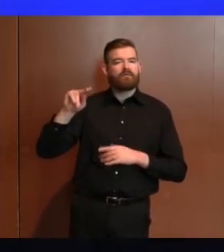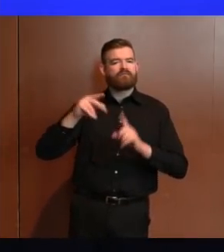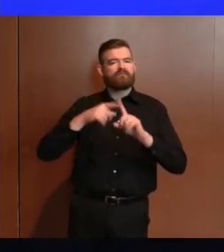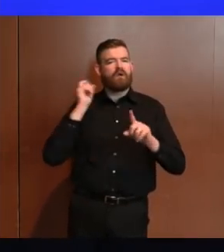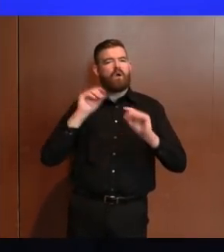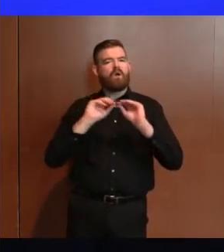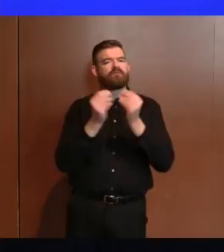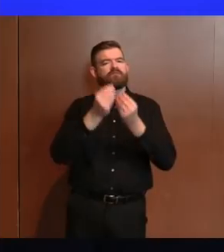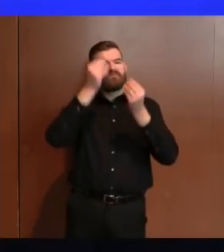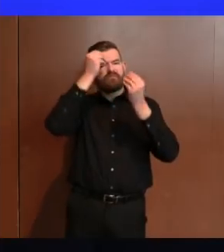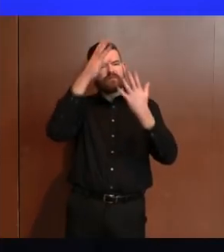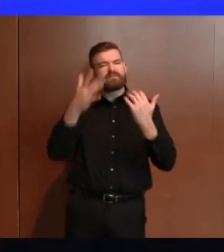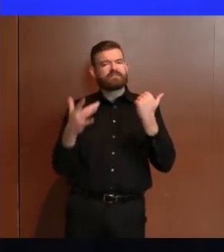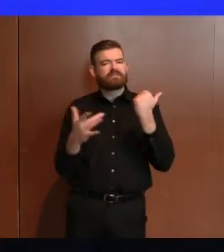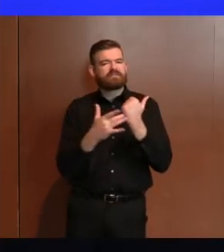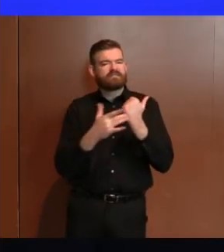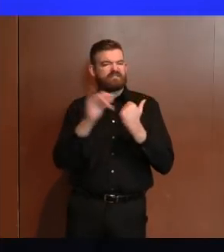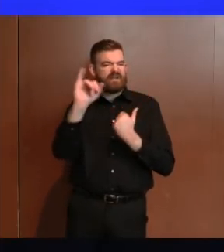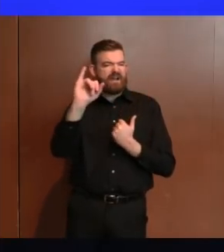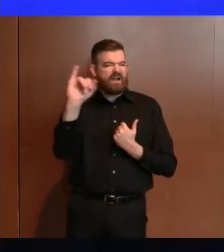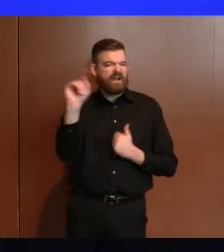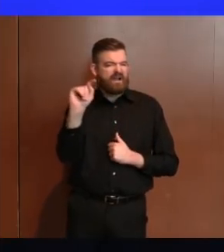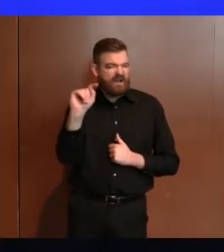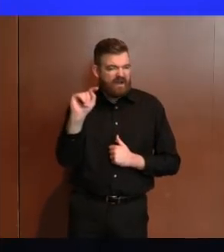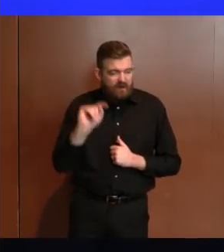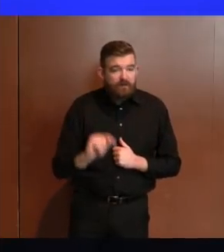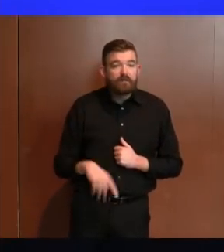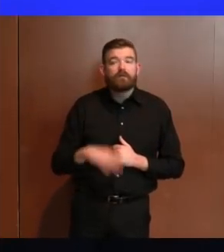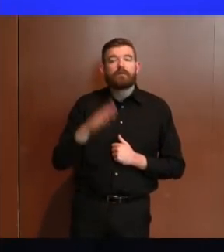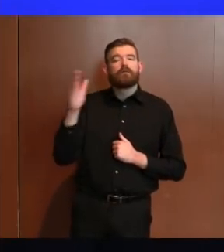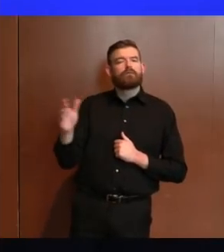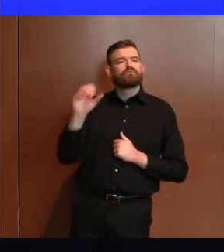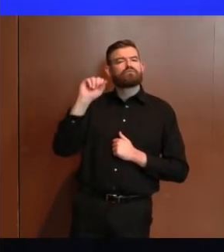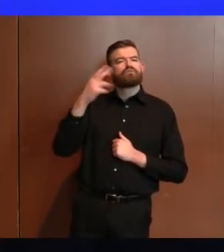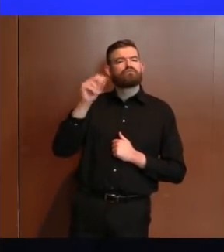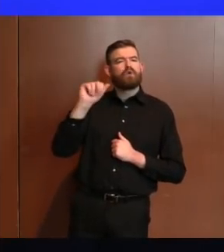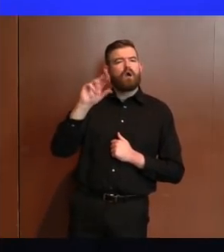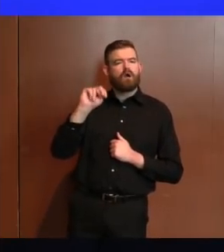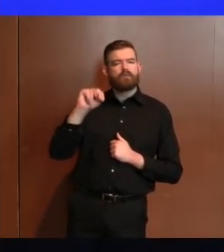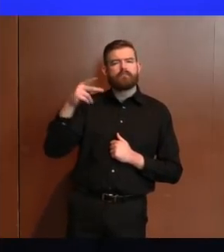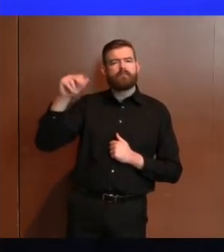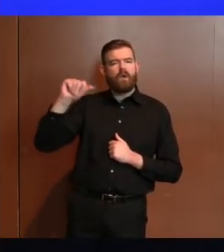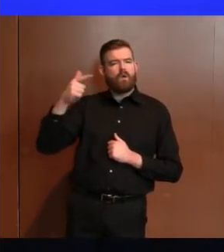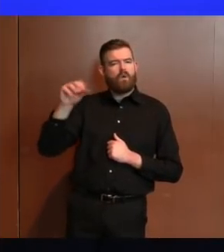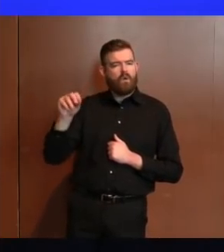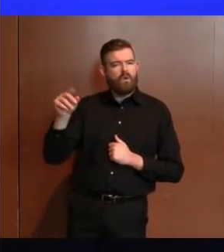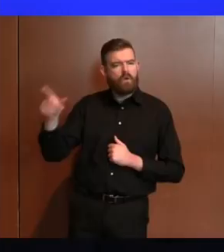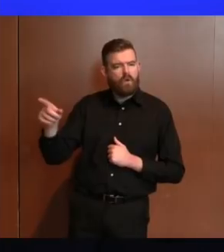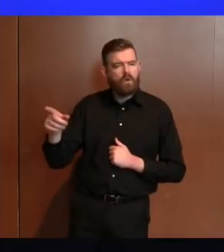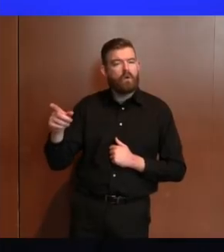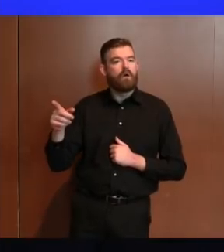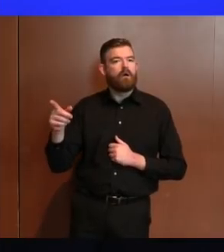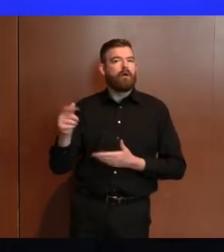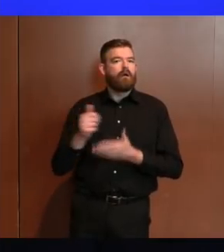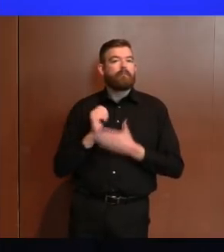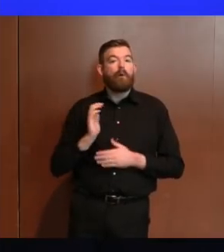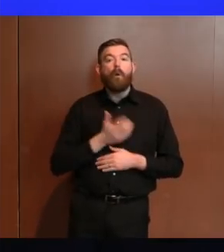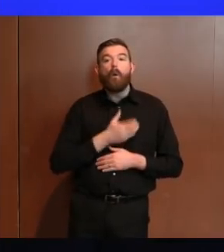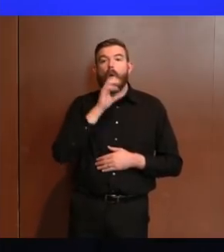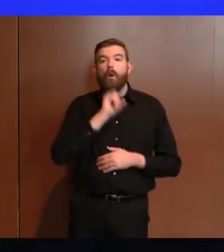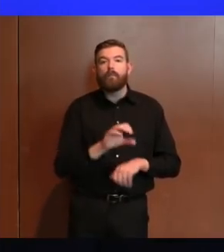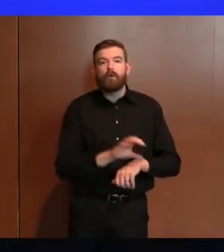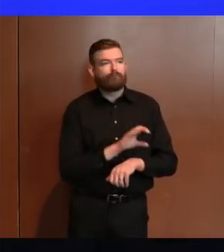led by Sharon Pagano who have been working nonstop to make our 40-year-old mainframe systems continue to perform under such atypical